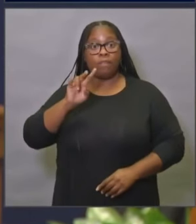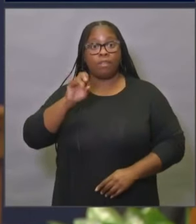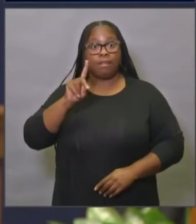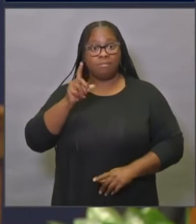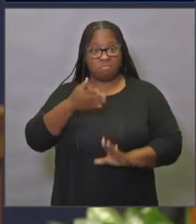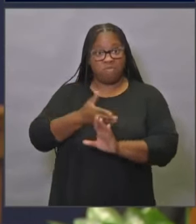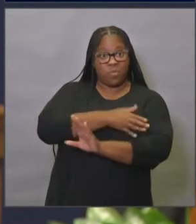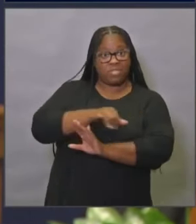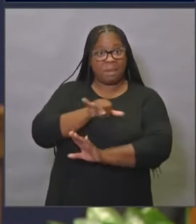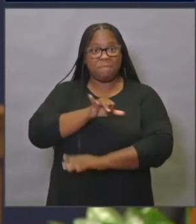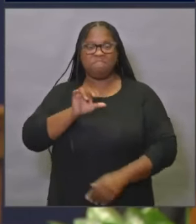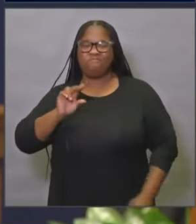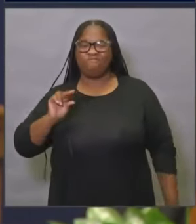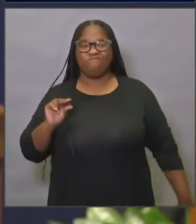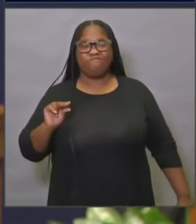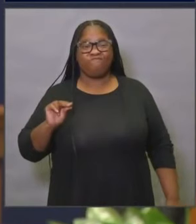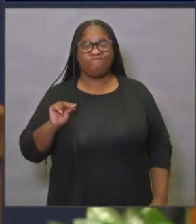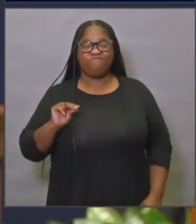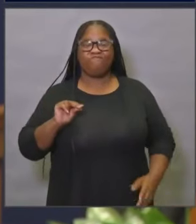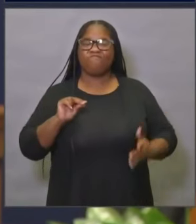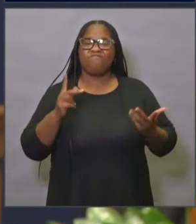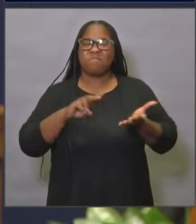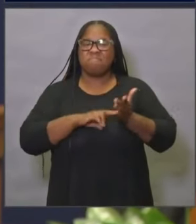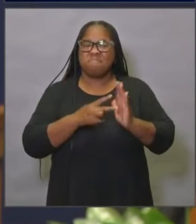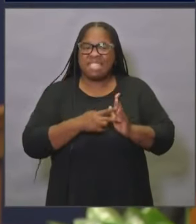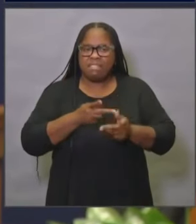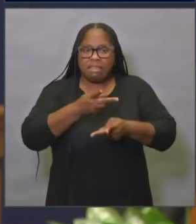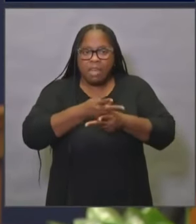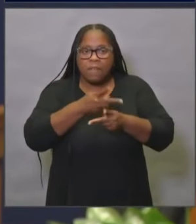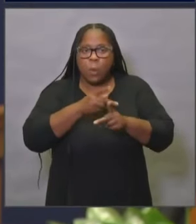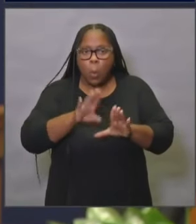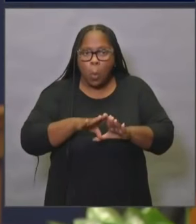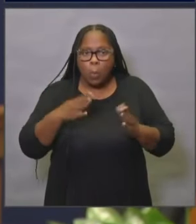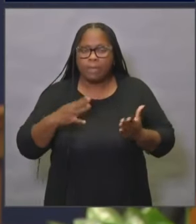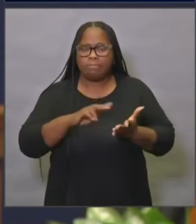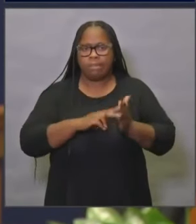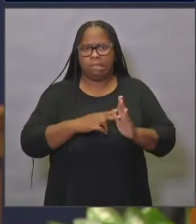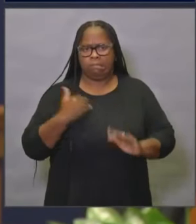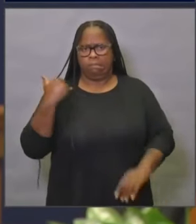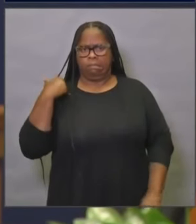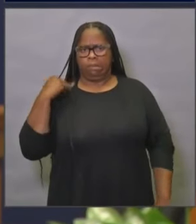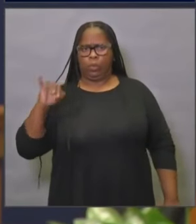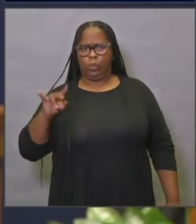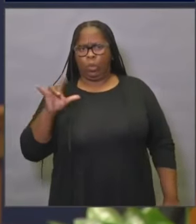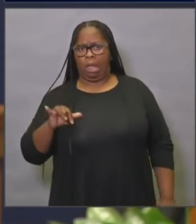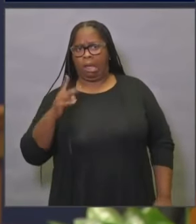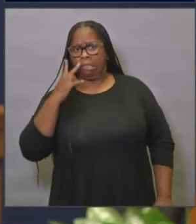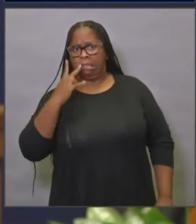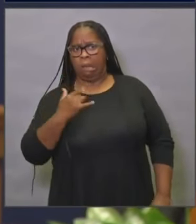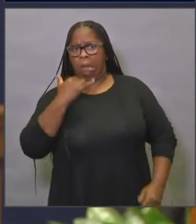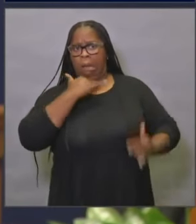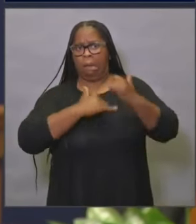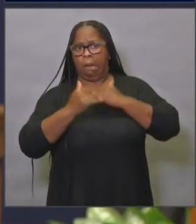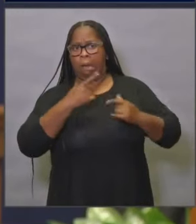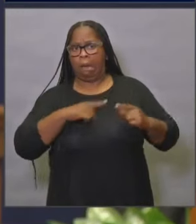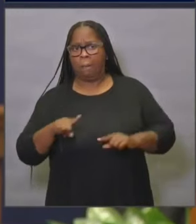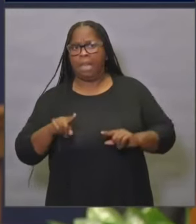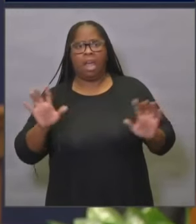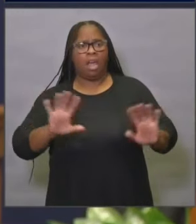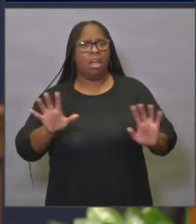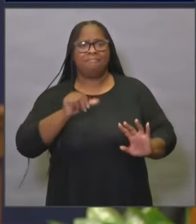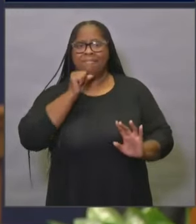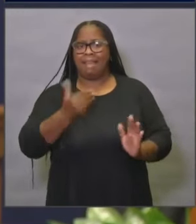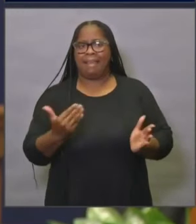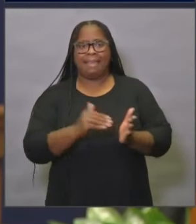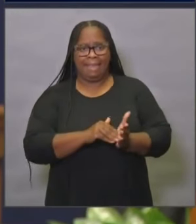reopening means that we take to heart the lessons we've learned from July and move forward in a new normal of making the infection control practices